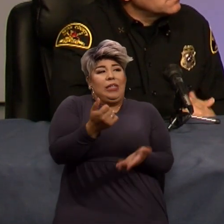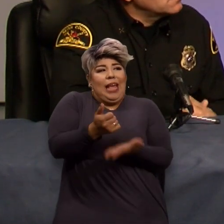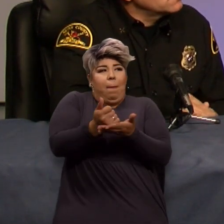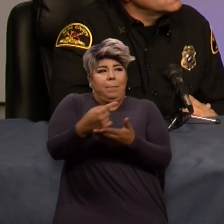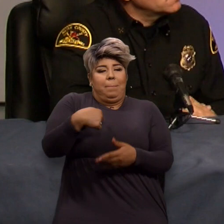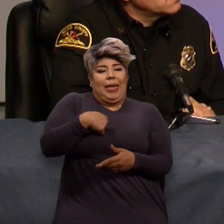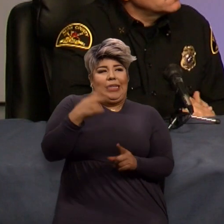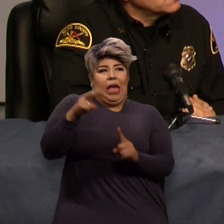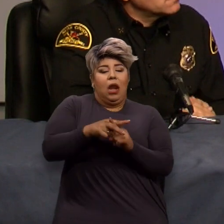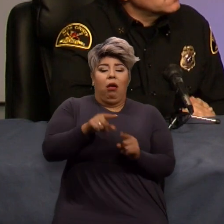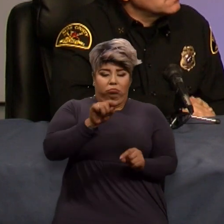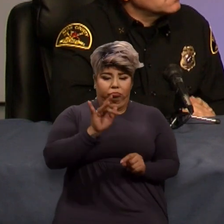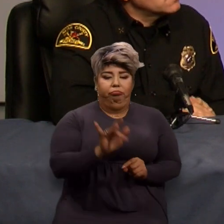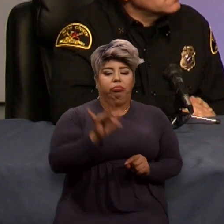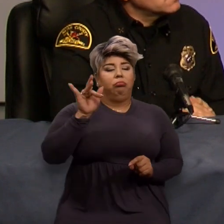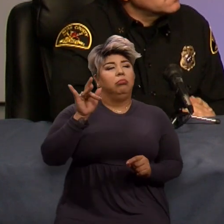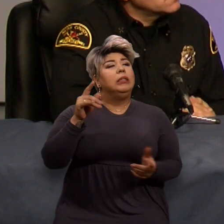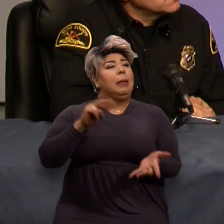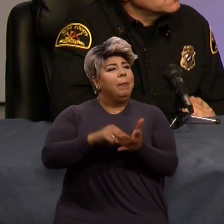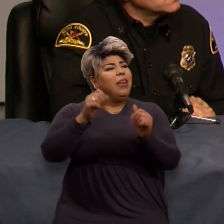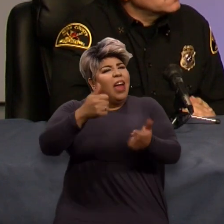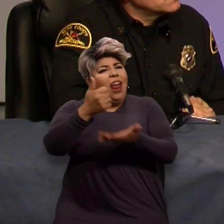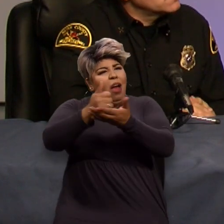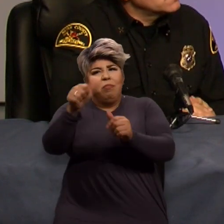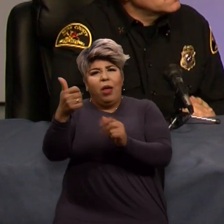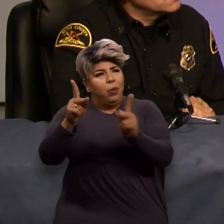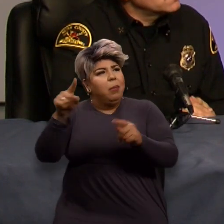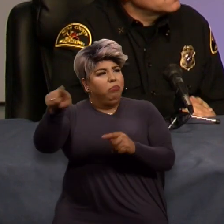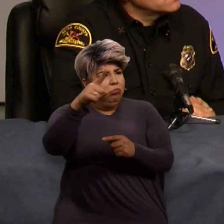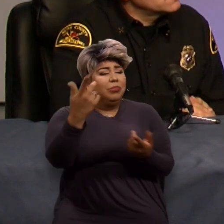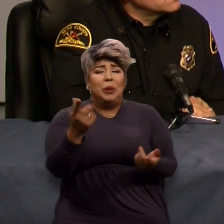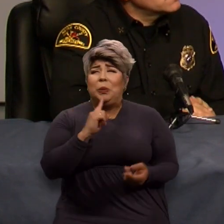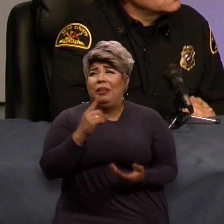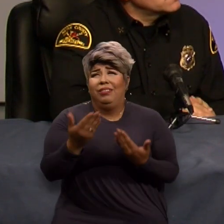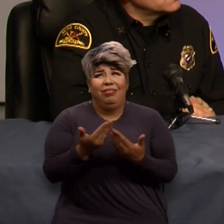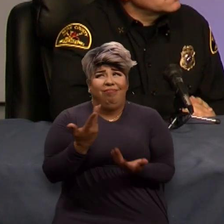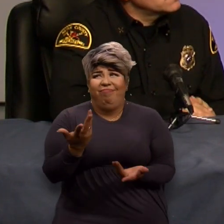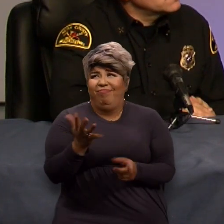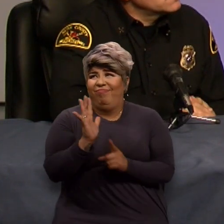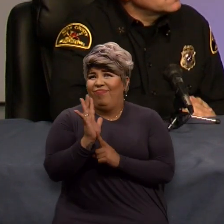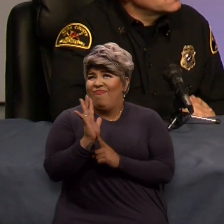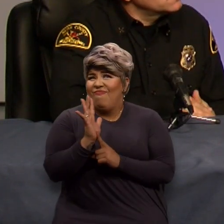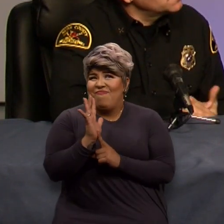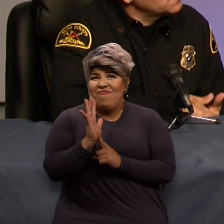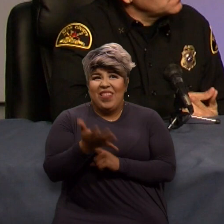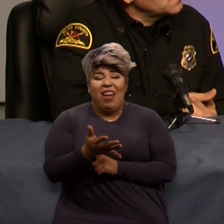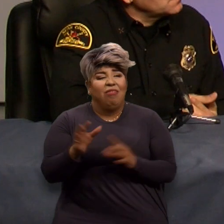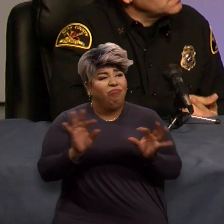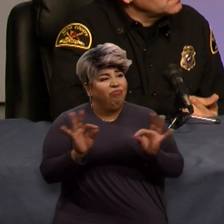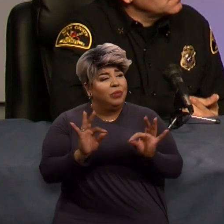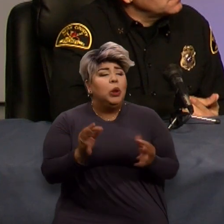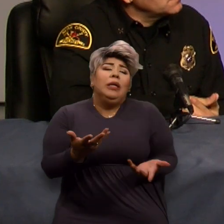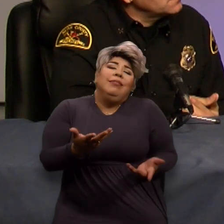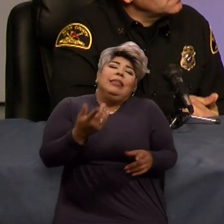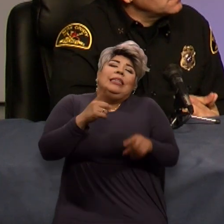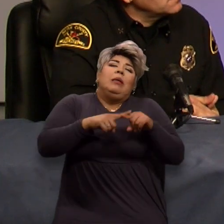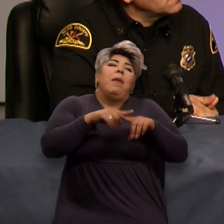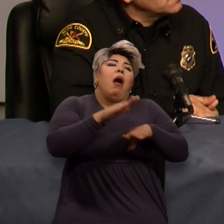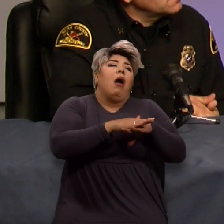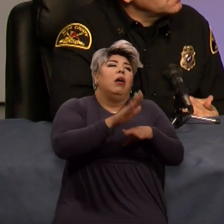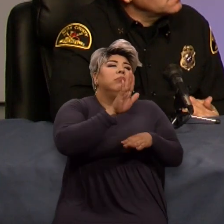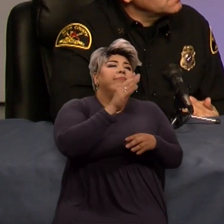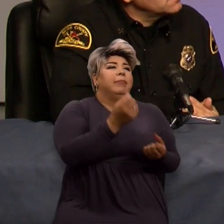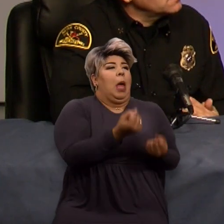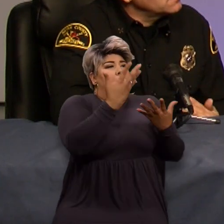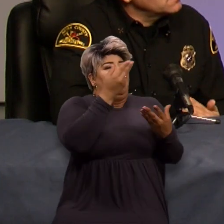you know that someone's helping. So it's really easy. It takes like maybe five minutes. It just really depends on how much information you want on